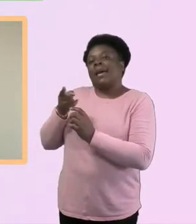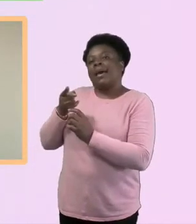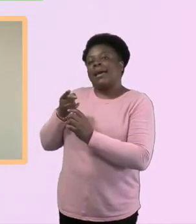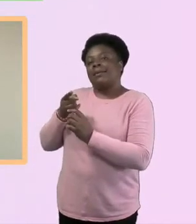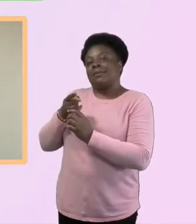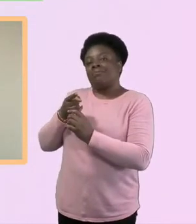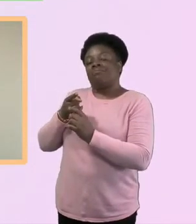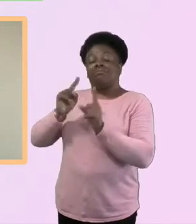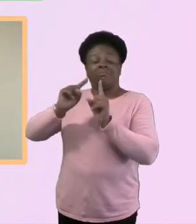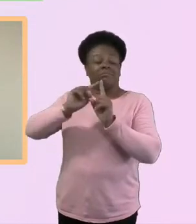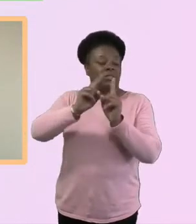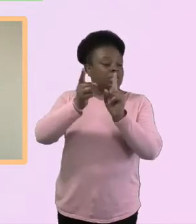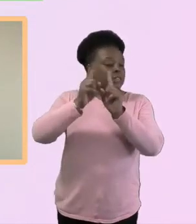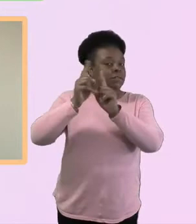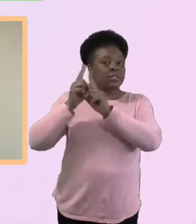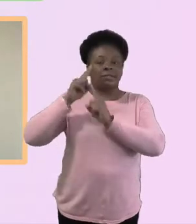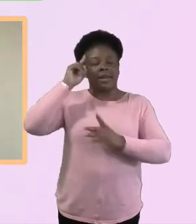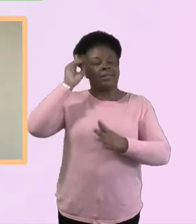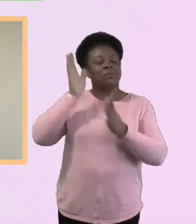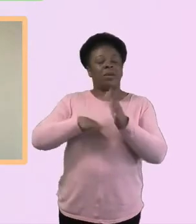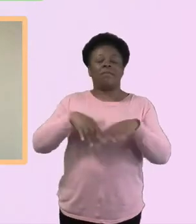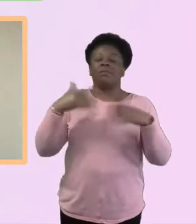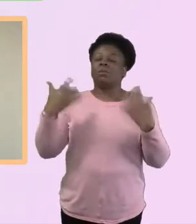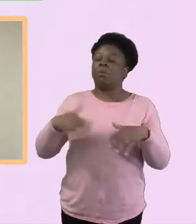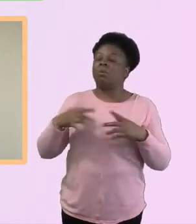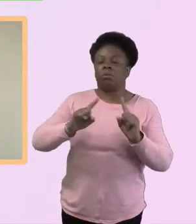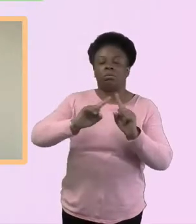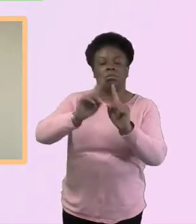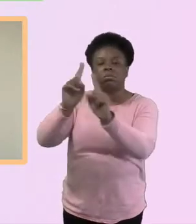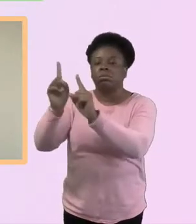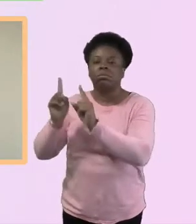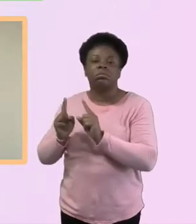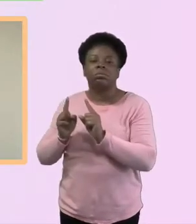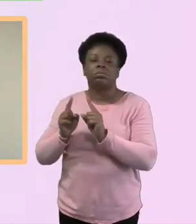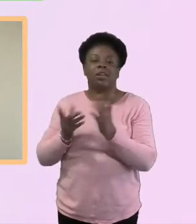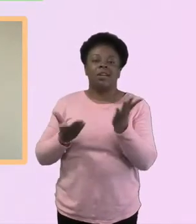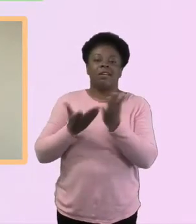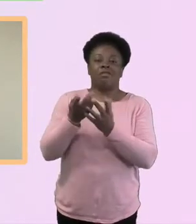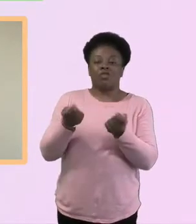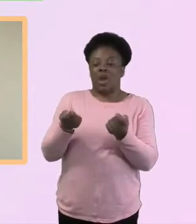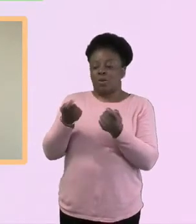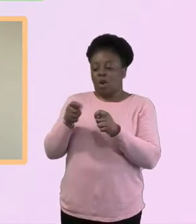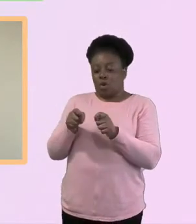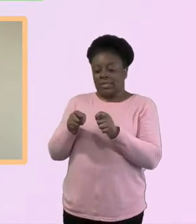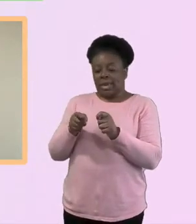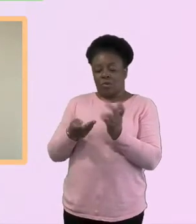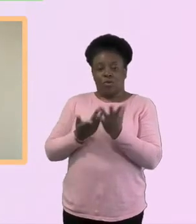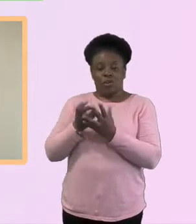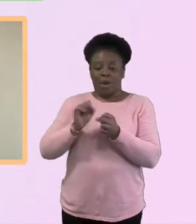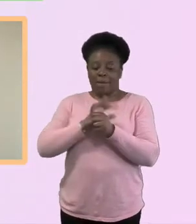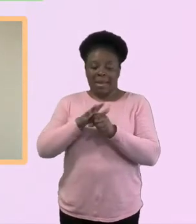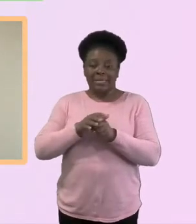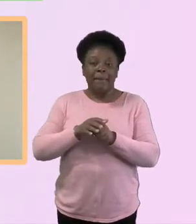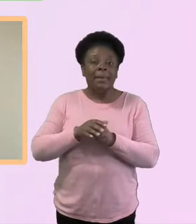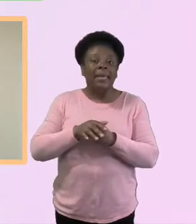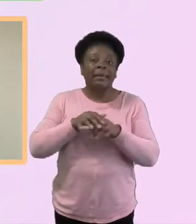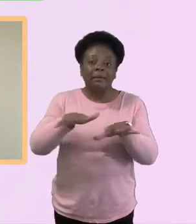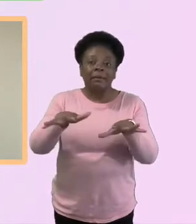so many experiences have been different during the pandemic and during lockdown. So we've had members of our community who don't